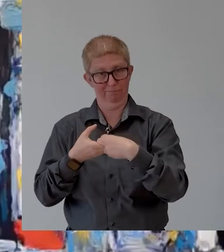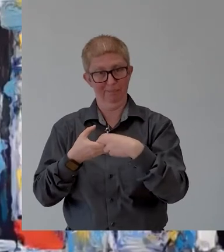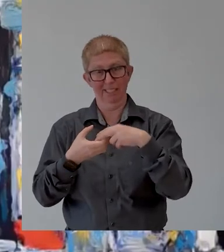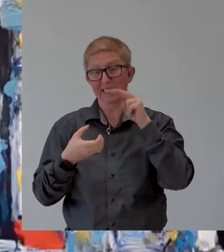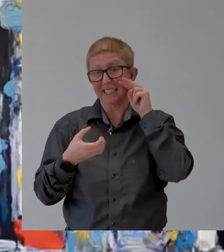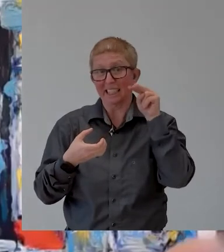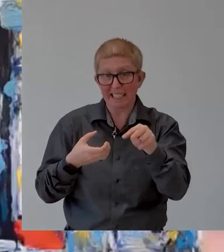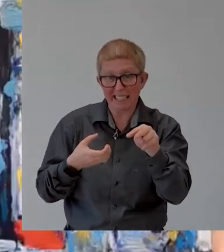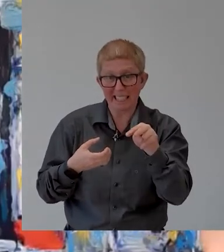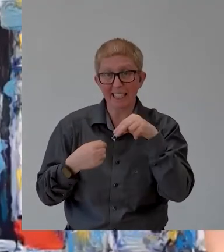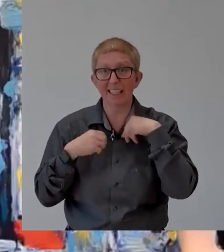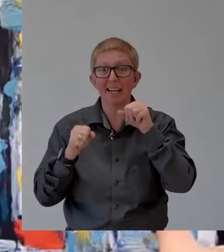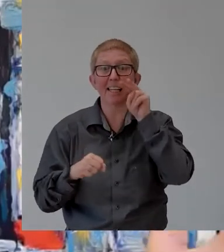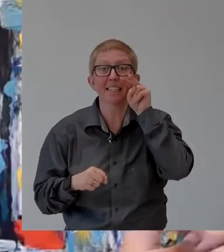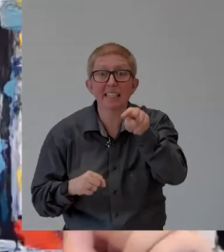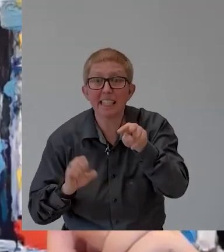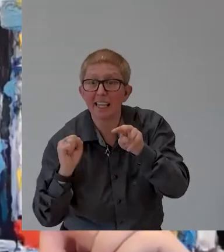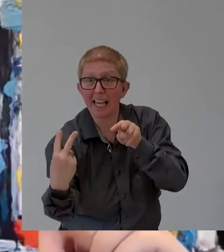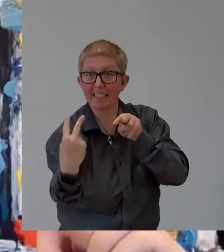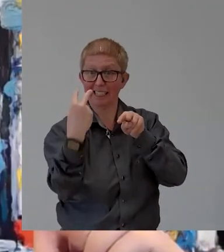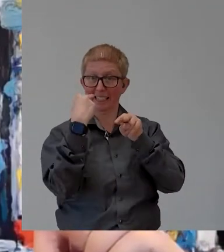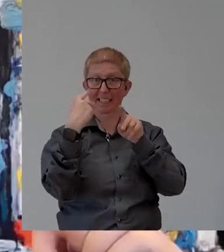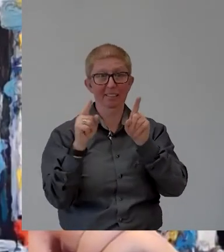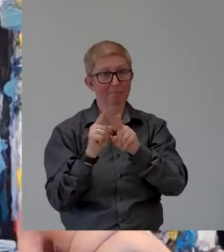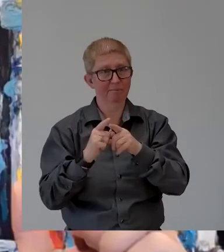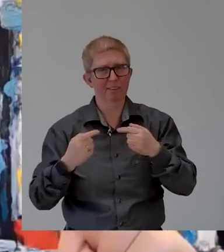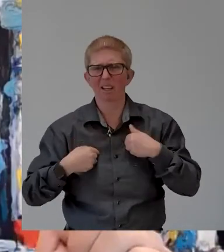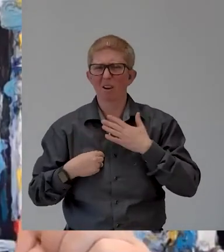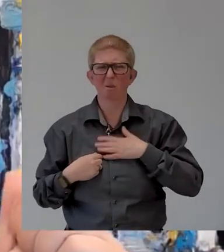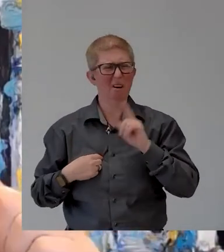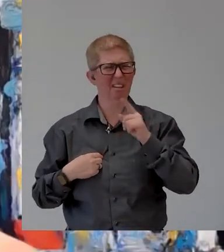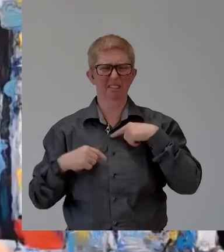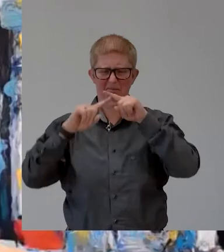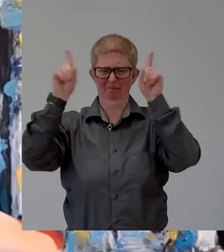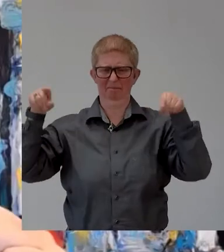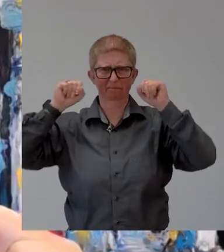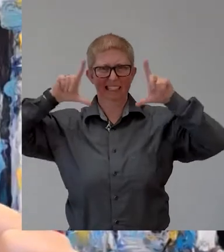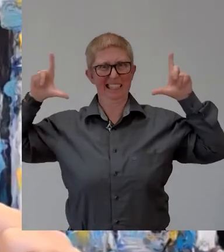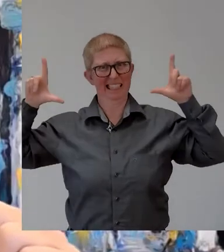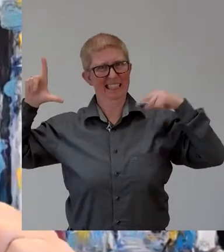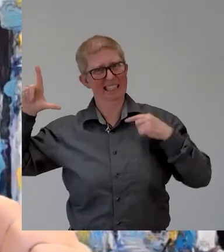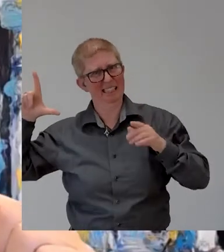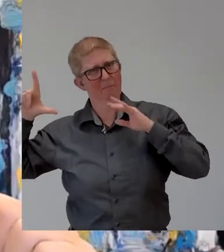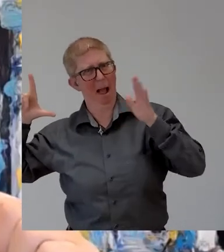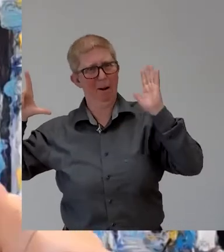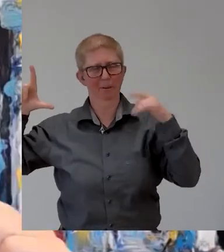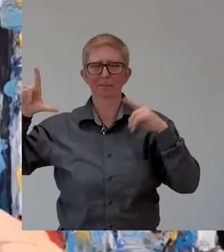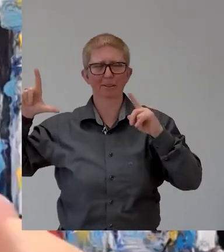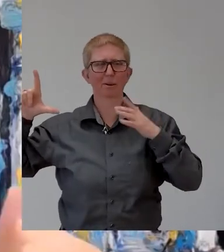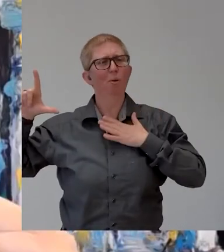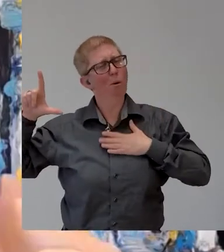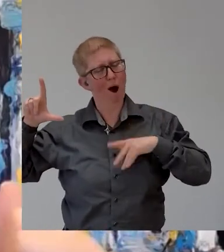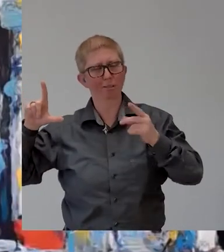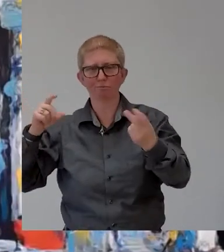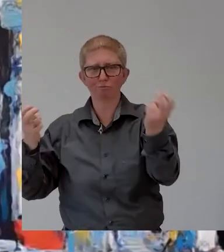i don't want to you know remain uh unanswered here and this is not a session to be shy you